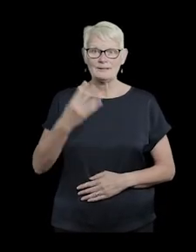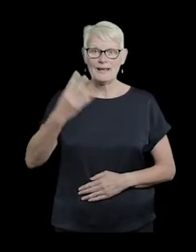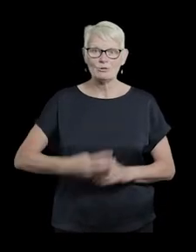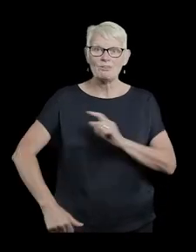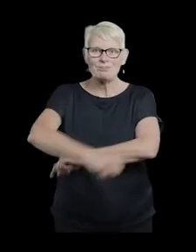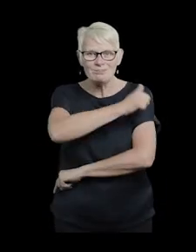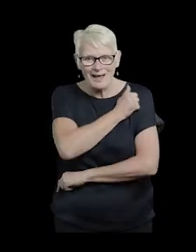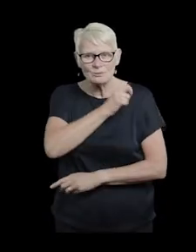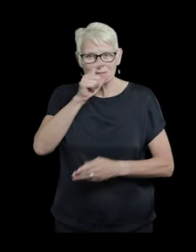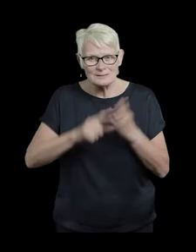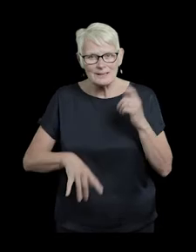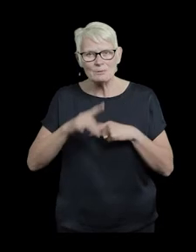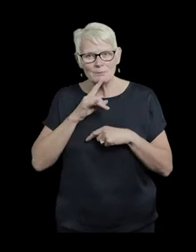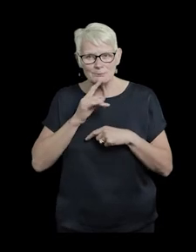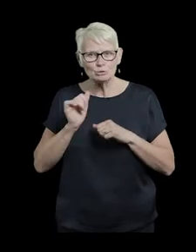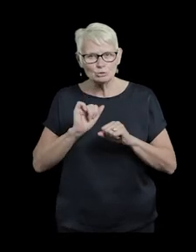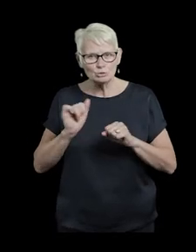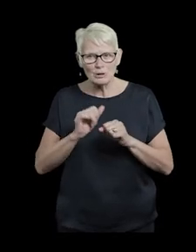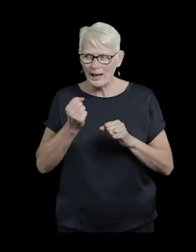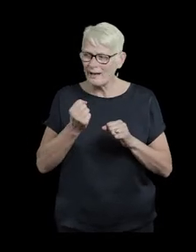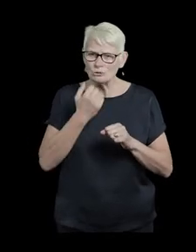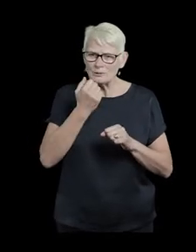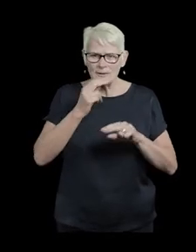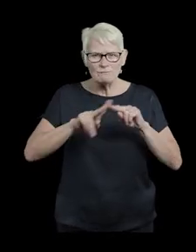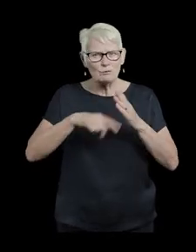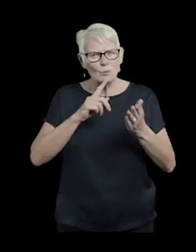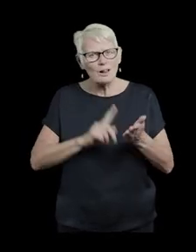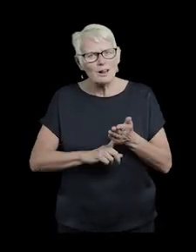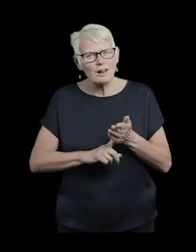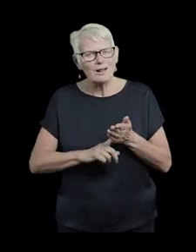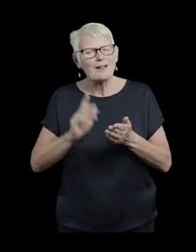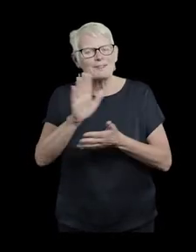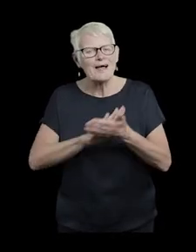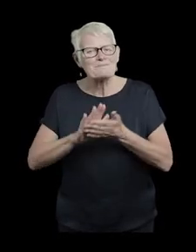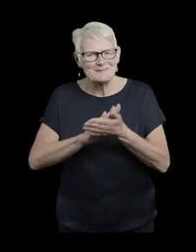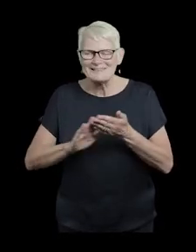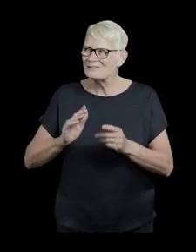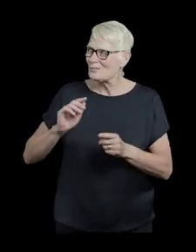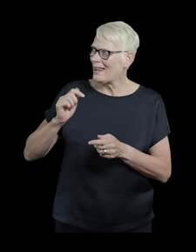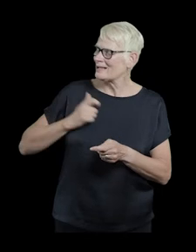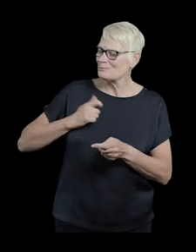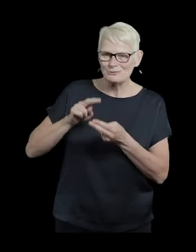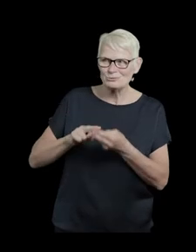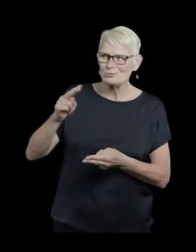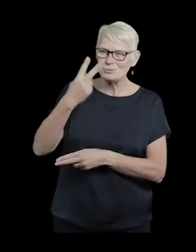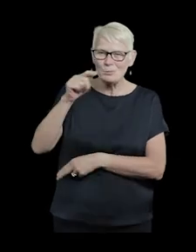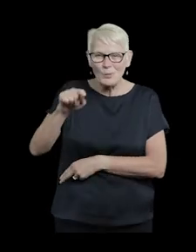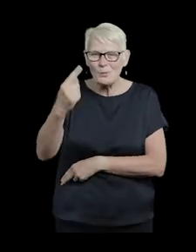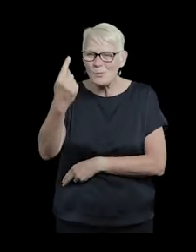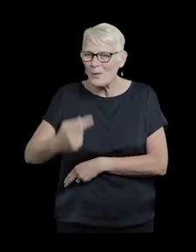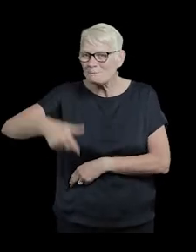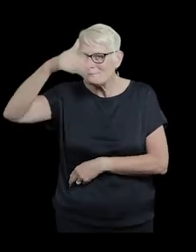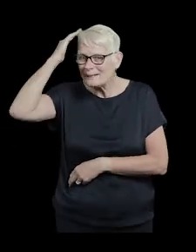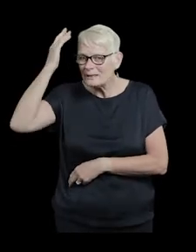900,000 disabled people in fuel poverty expected to rise to 2.1